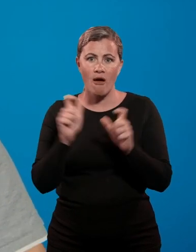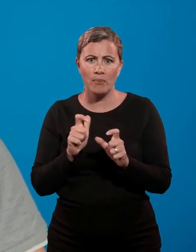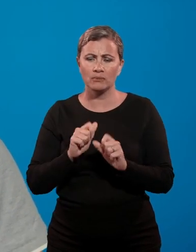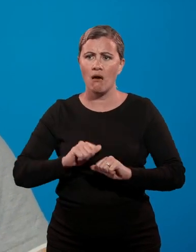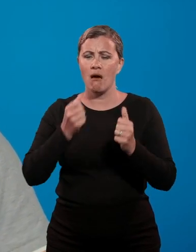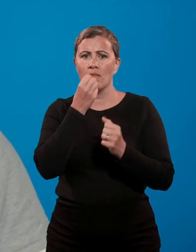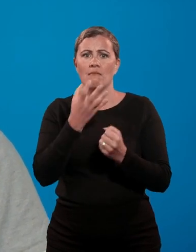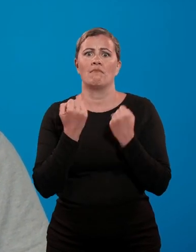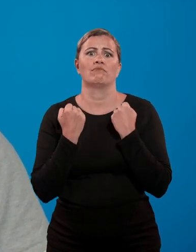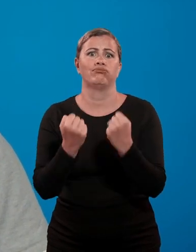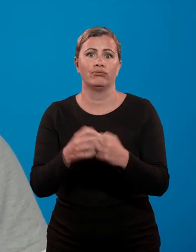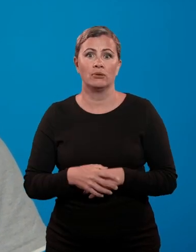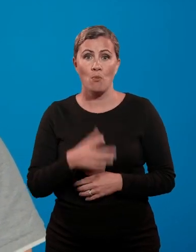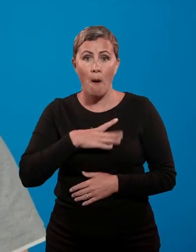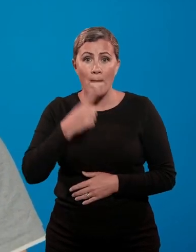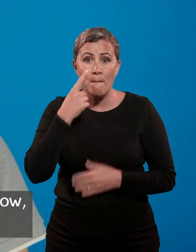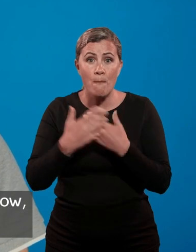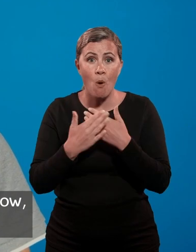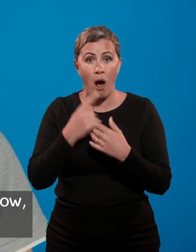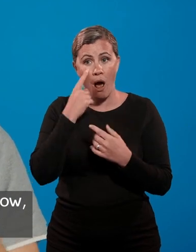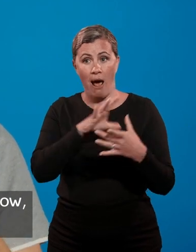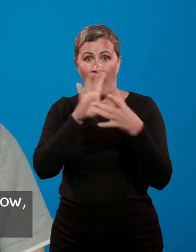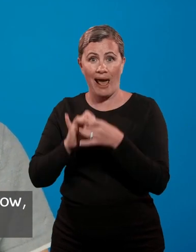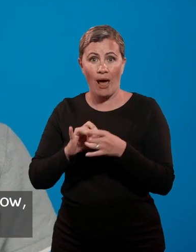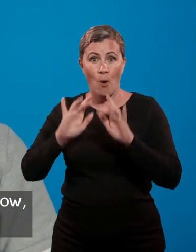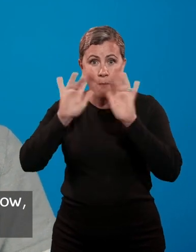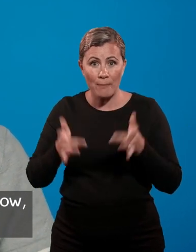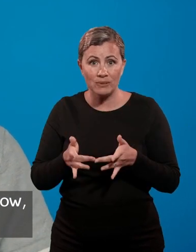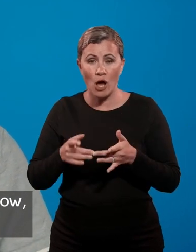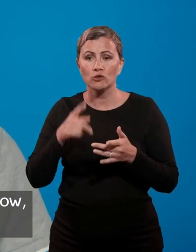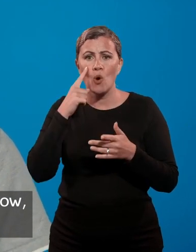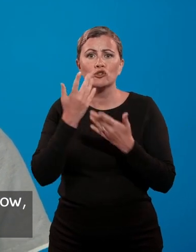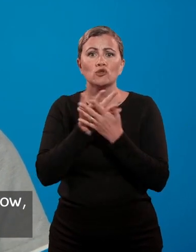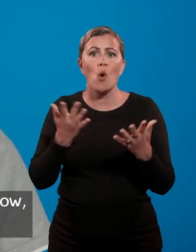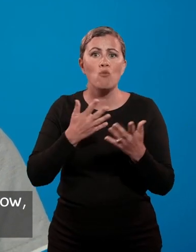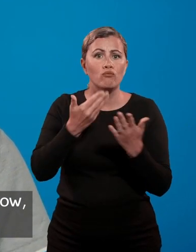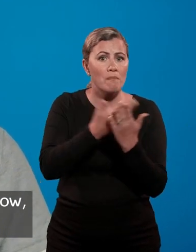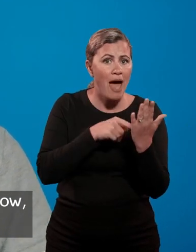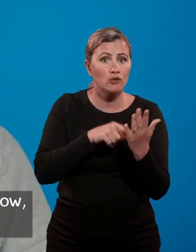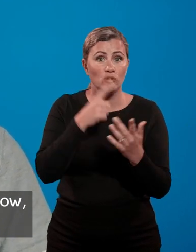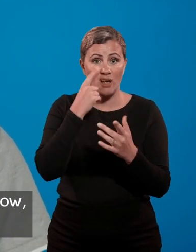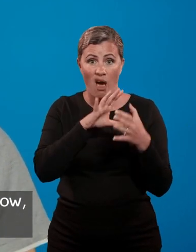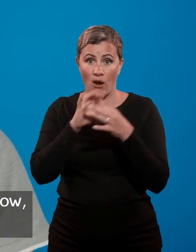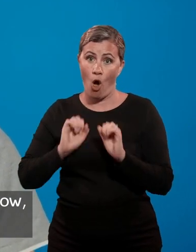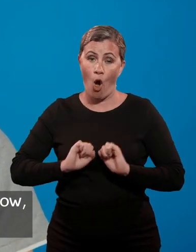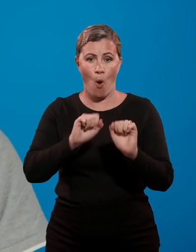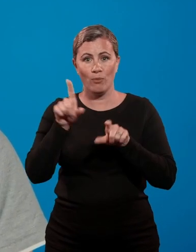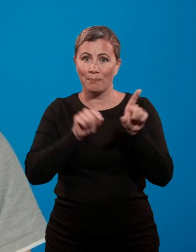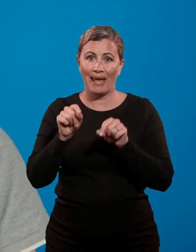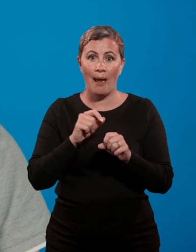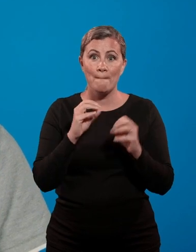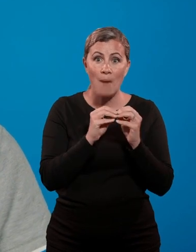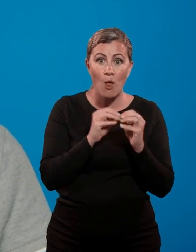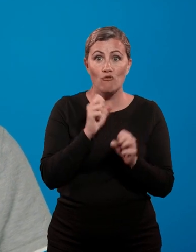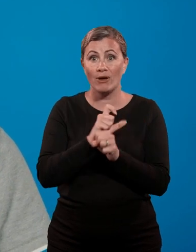dynamic driving experience. To discover more, click on the link in the description below, or visit the showroom pages, where you can configure